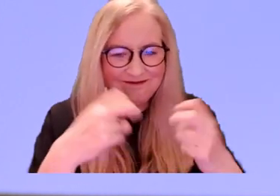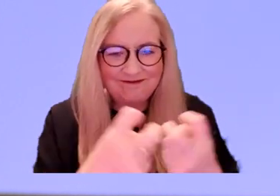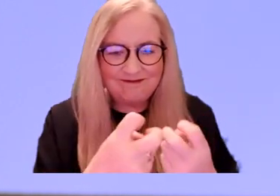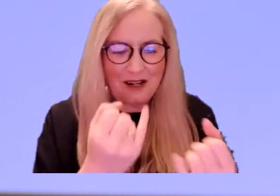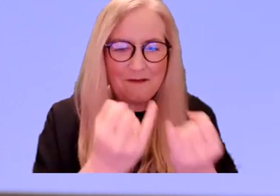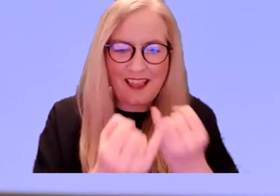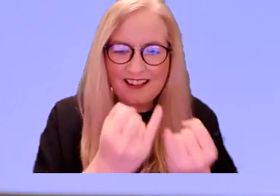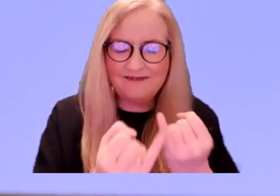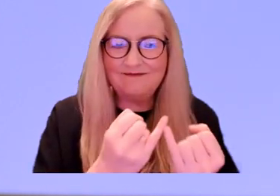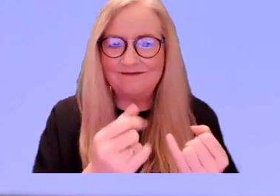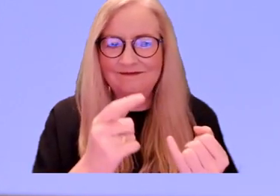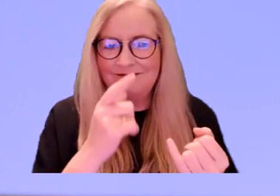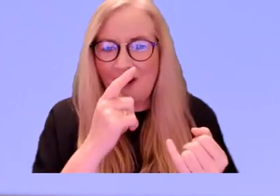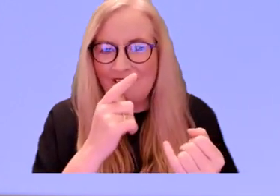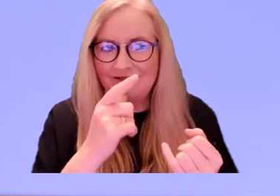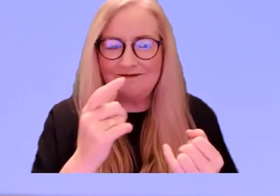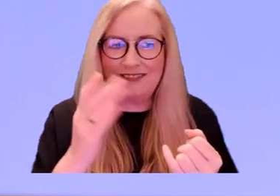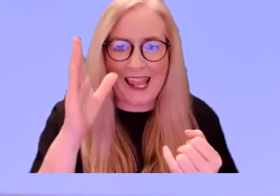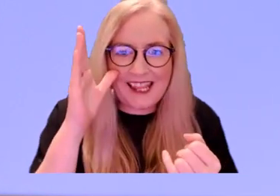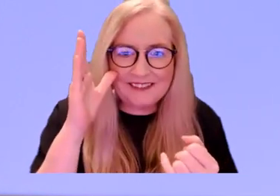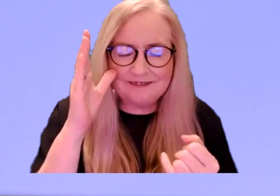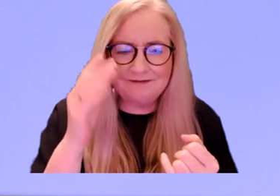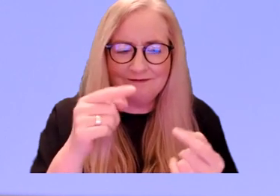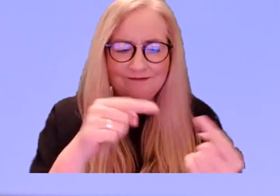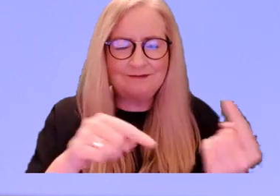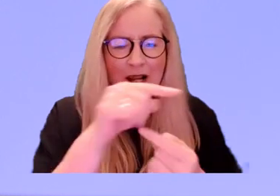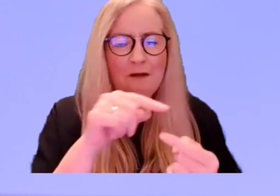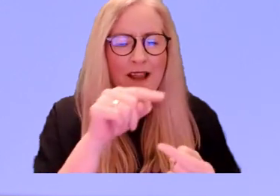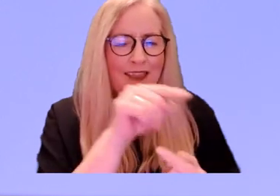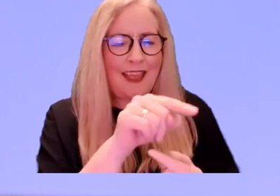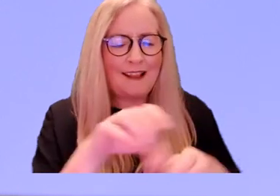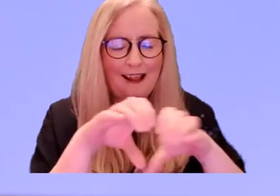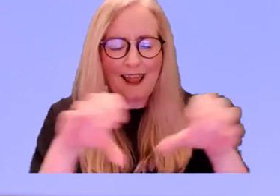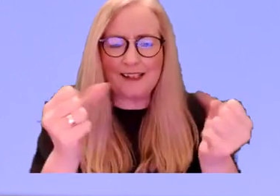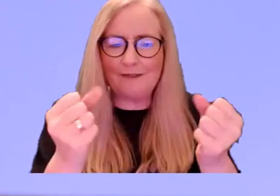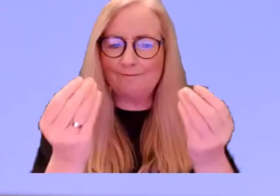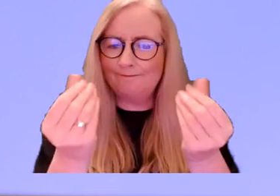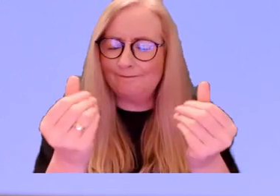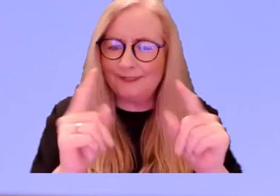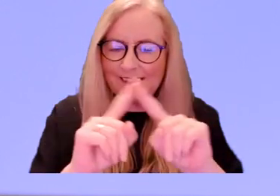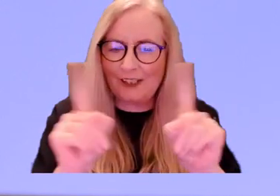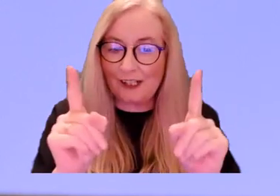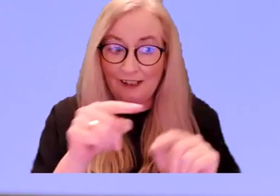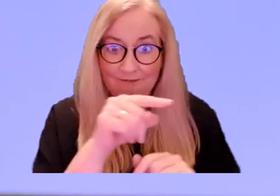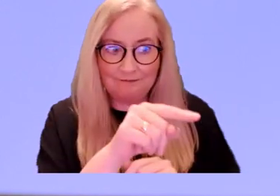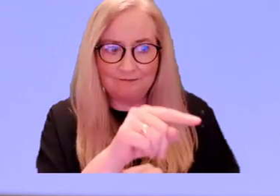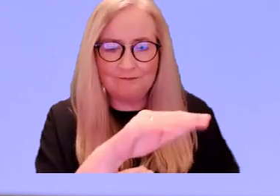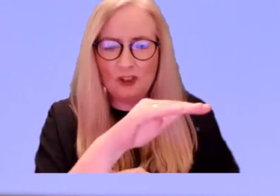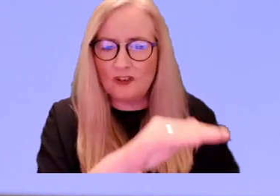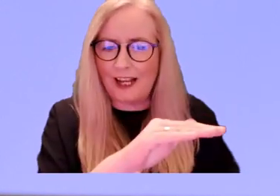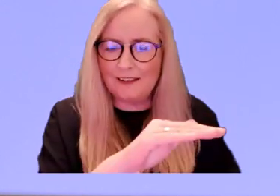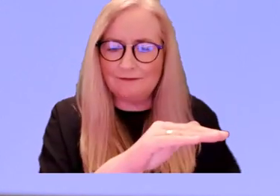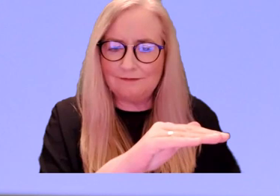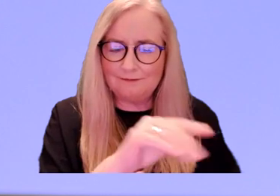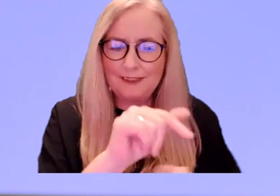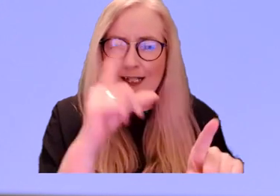You taught, you listened, and this classroom had something different. I had a child.